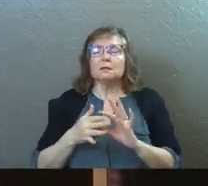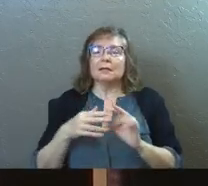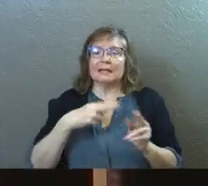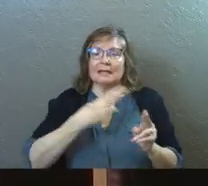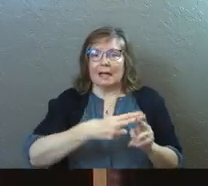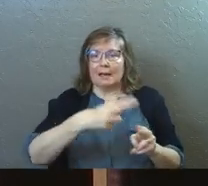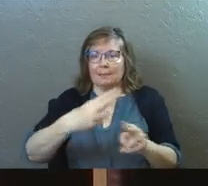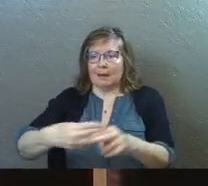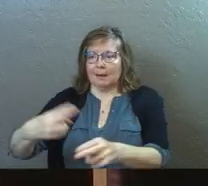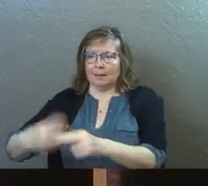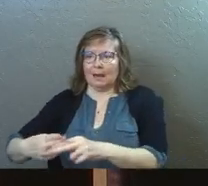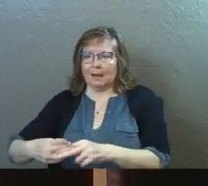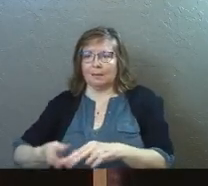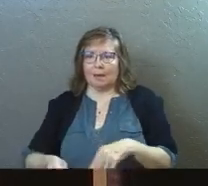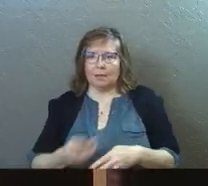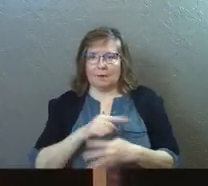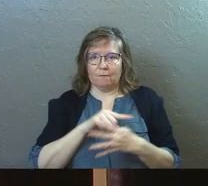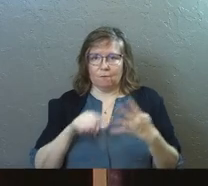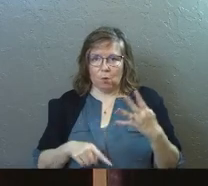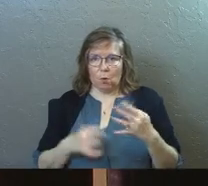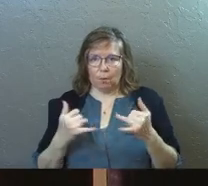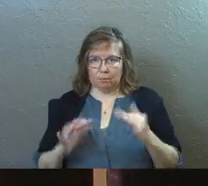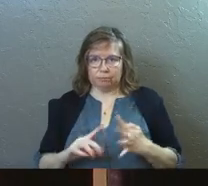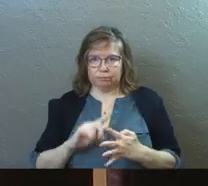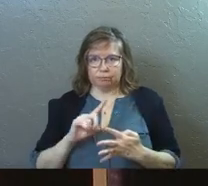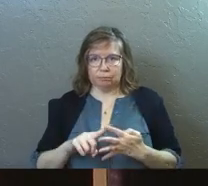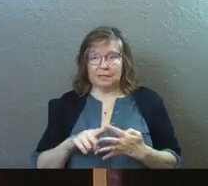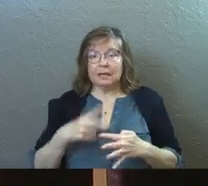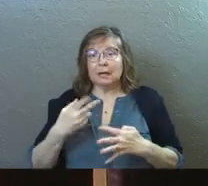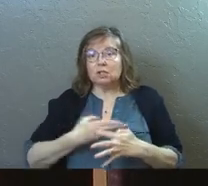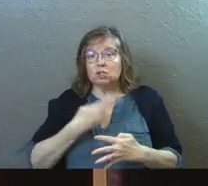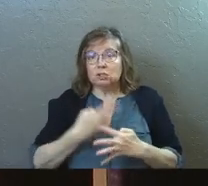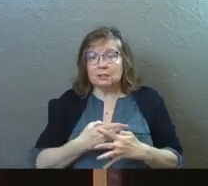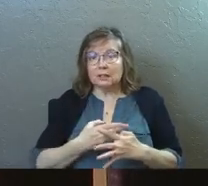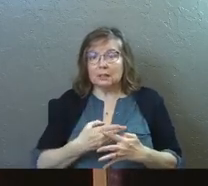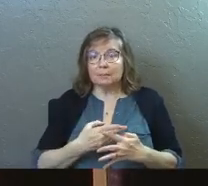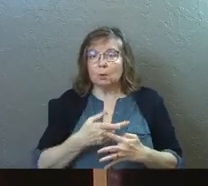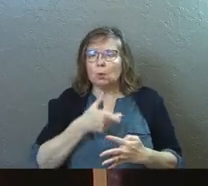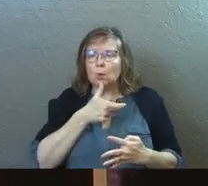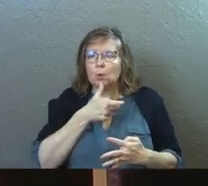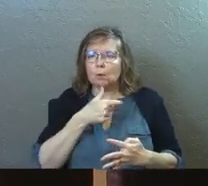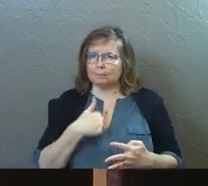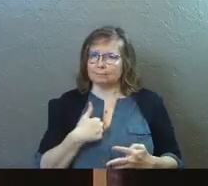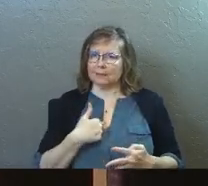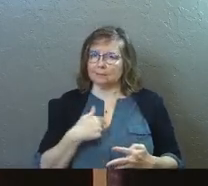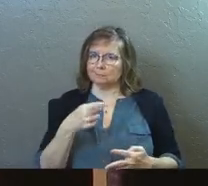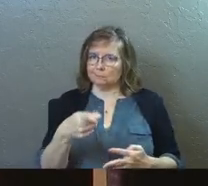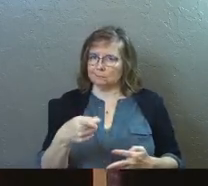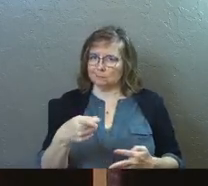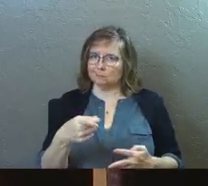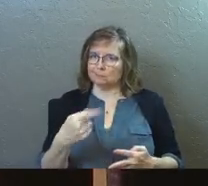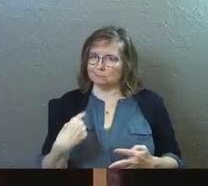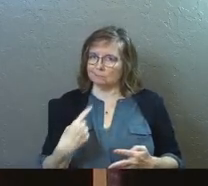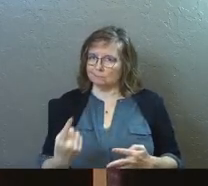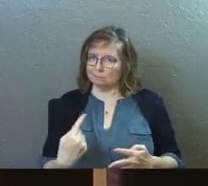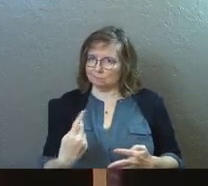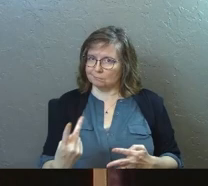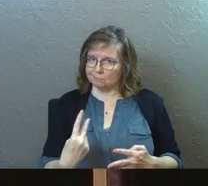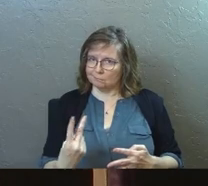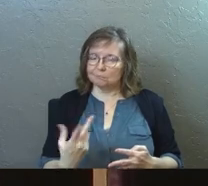and he names all the players. There's actually four of them. First off, he talks about the sheep. That's you and me. And it's not an